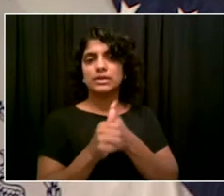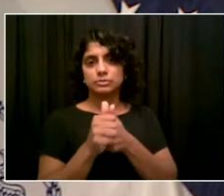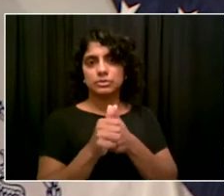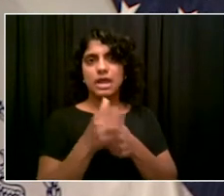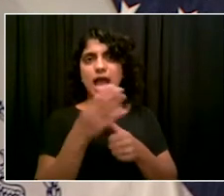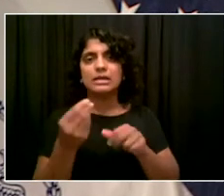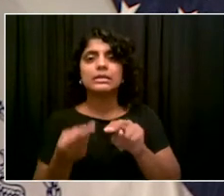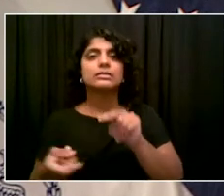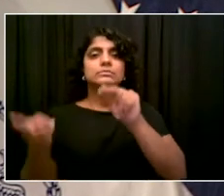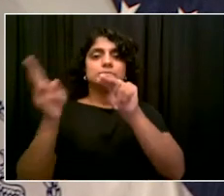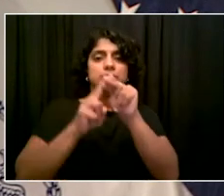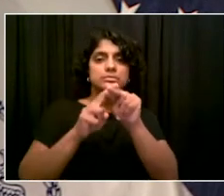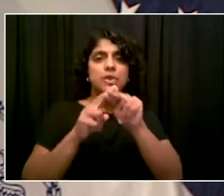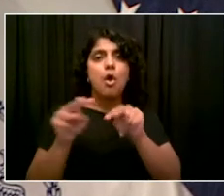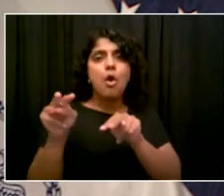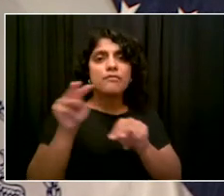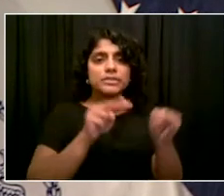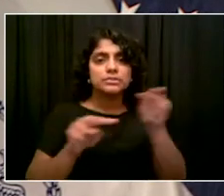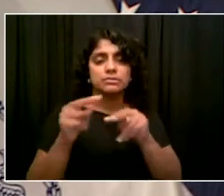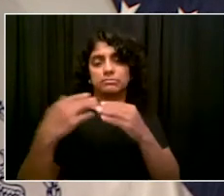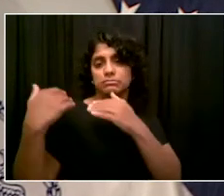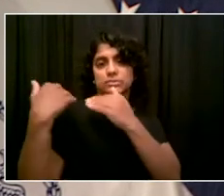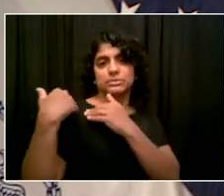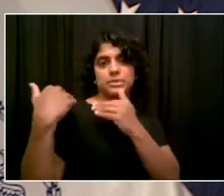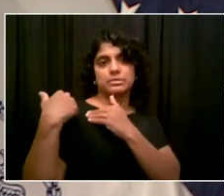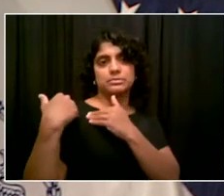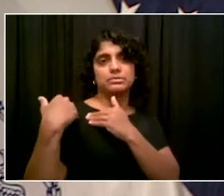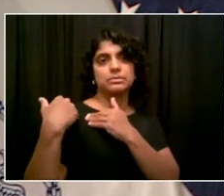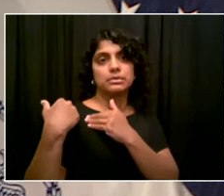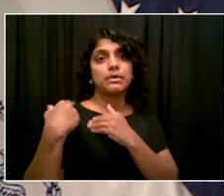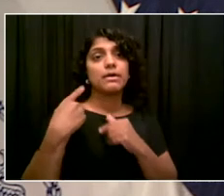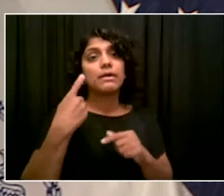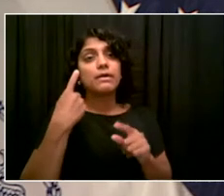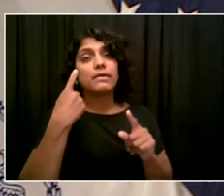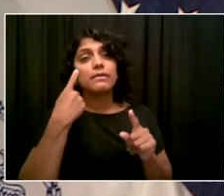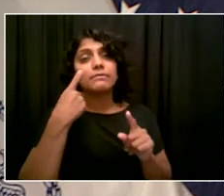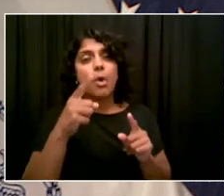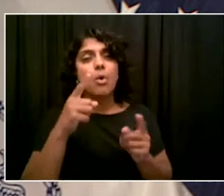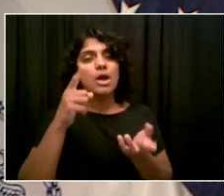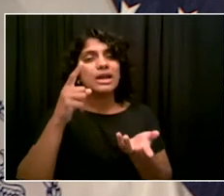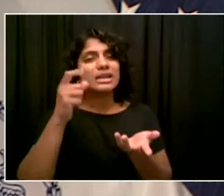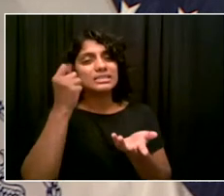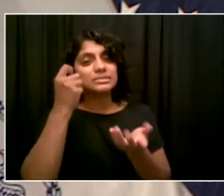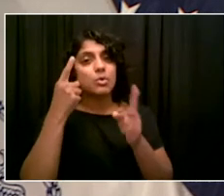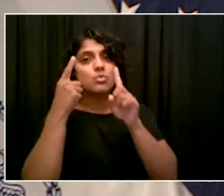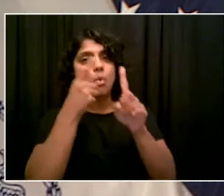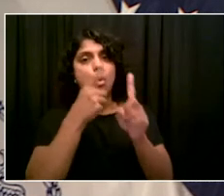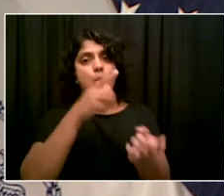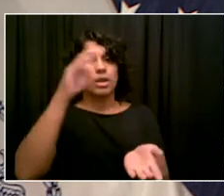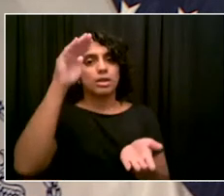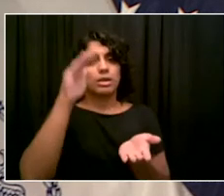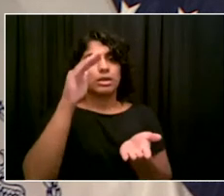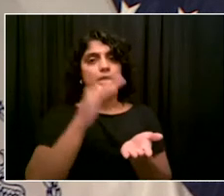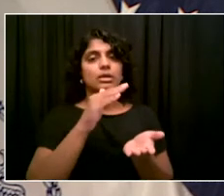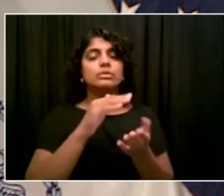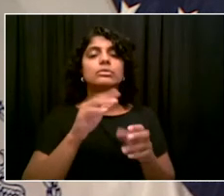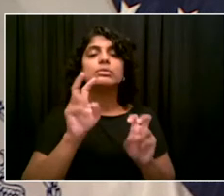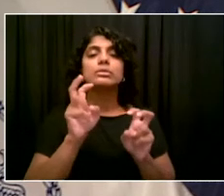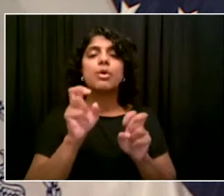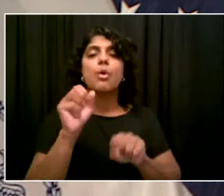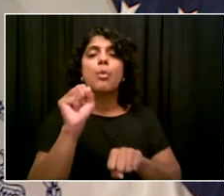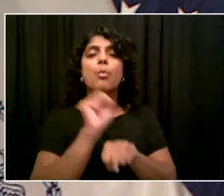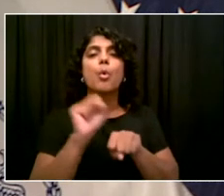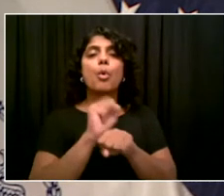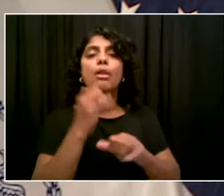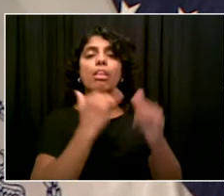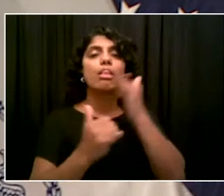on-site accidents, the Not Enough campaign steps for worker safety. So what's the difference between the two efforts? And